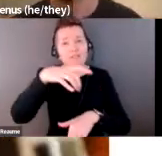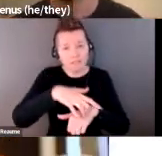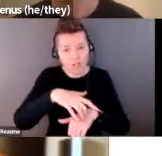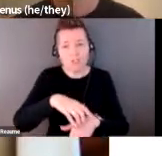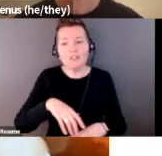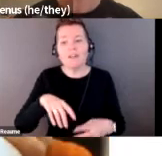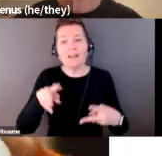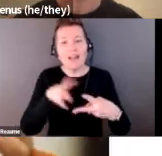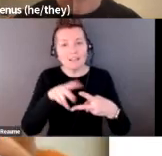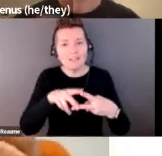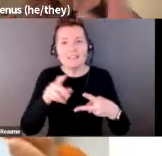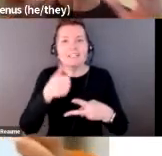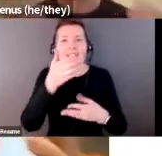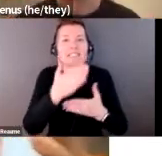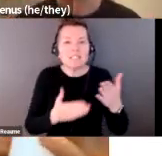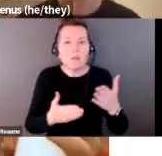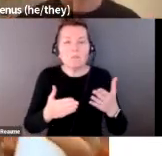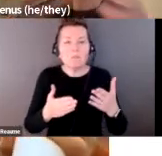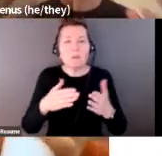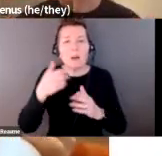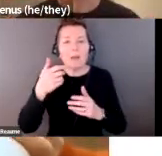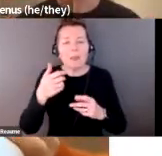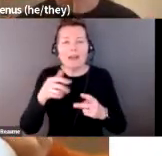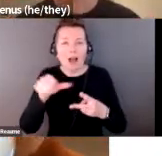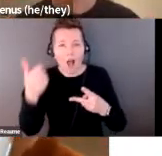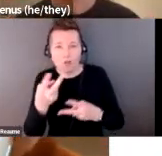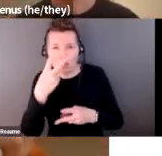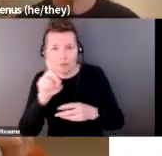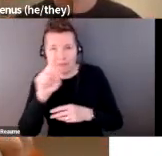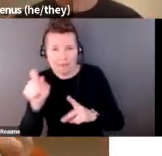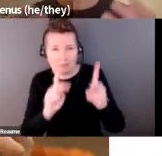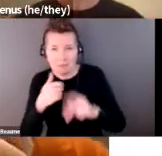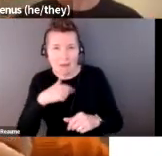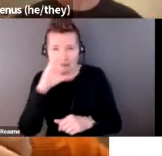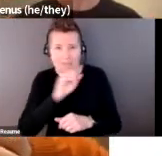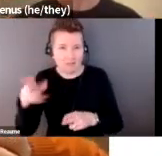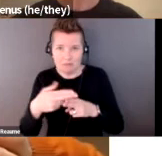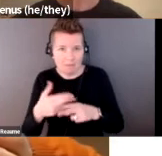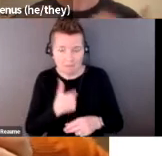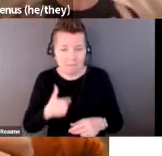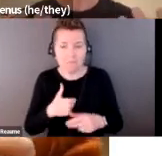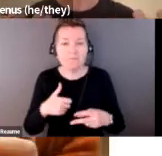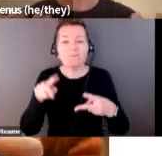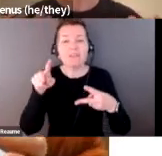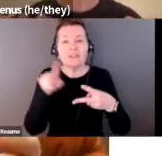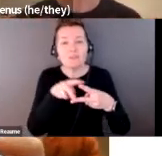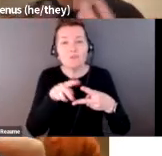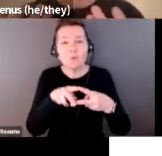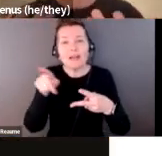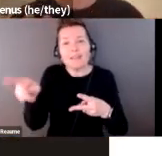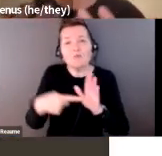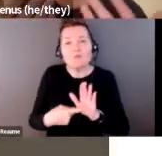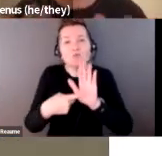Zalapani, who makes paintings that are tactile, and a lot of other people's work, who really emphasize the